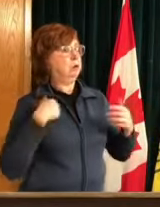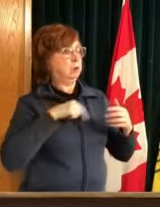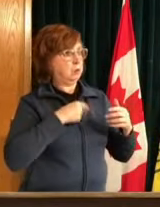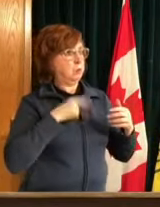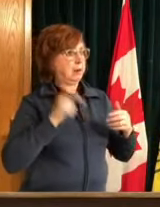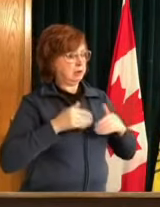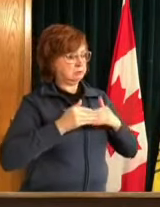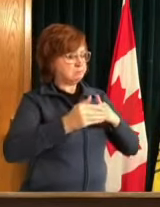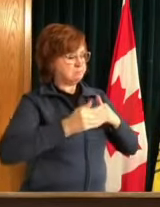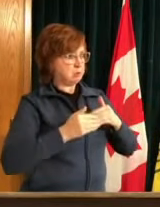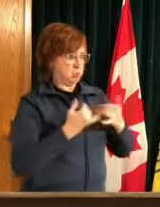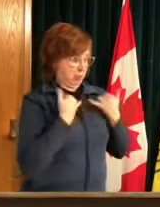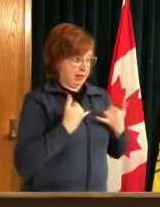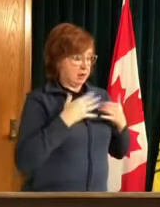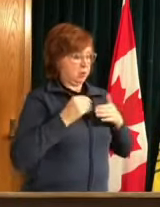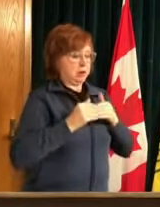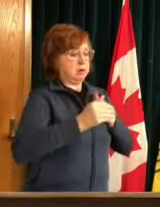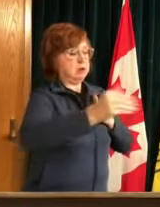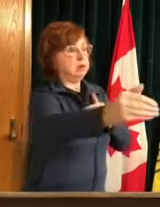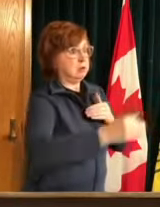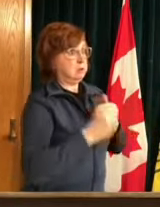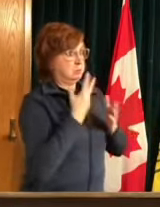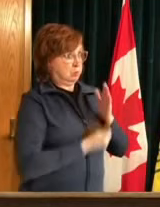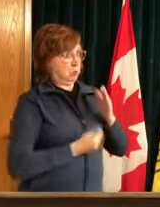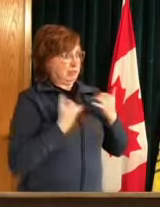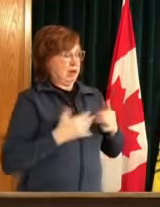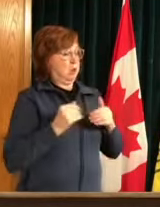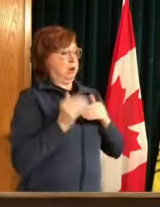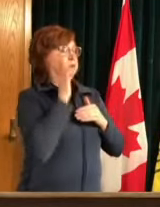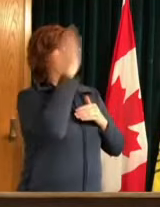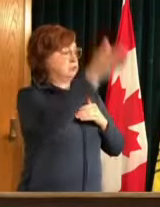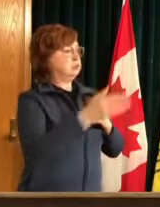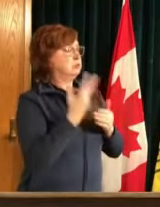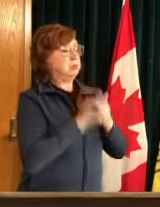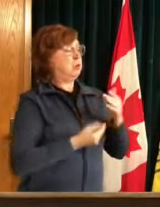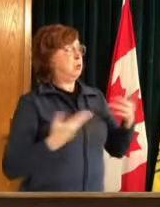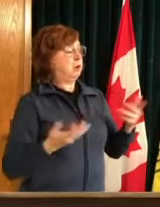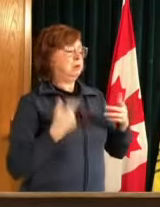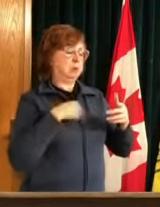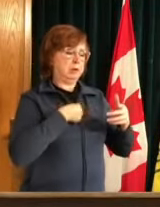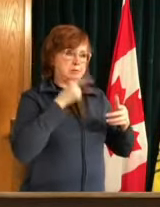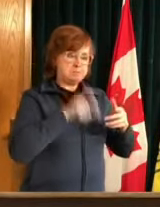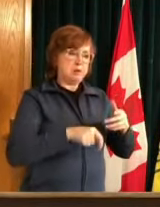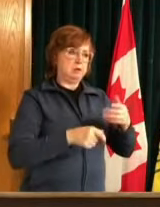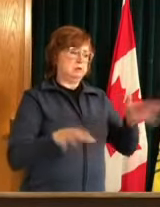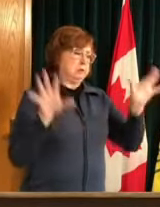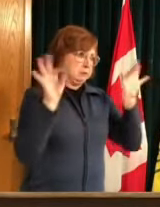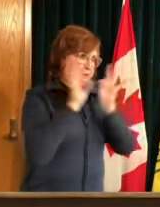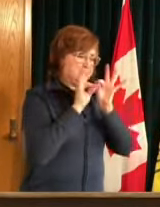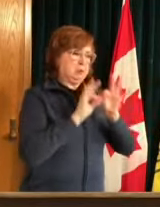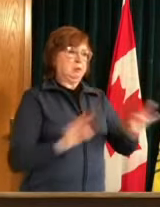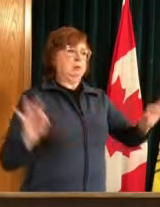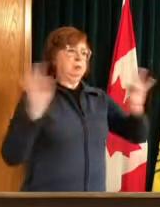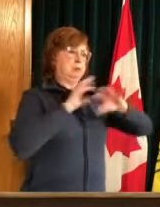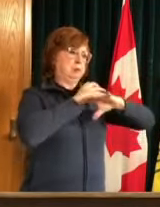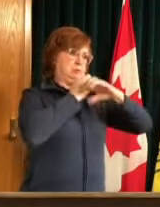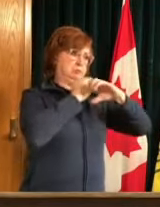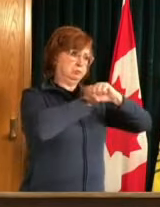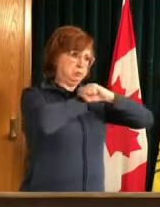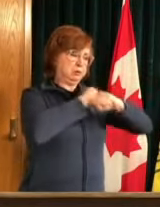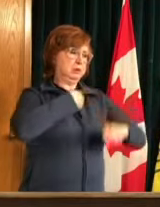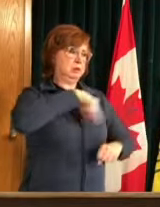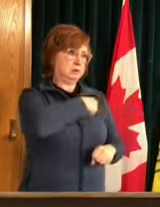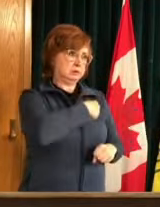what we need to do right now is to continue to do everything that we can to protect ourselves and to protect those that are around us